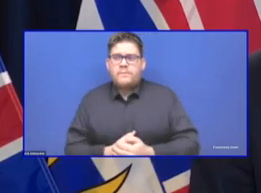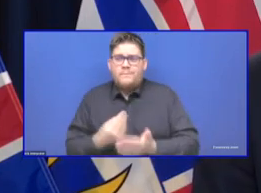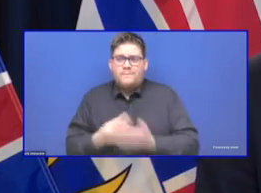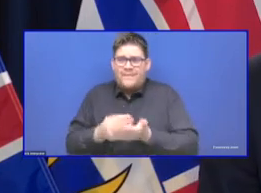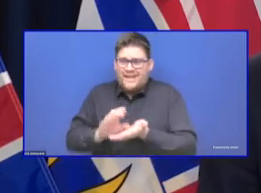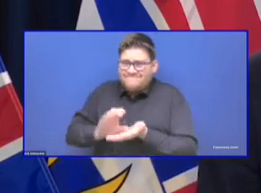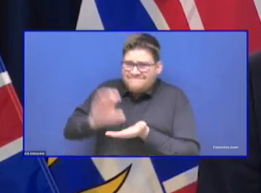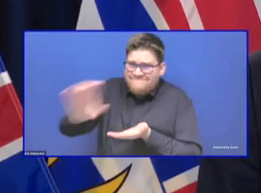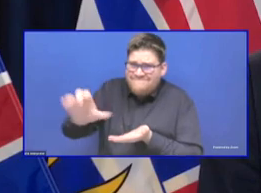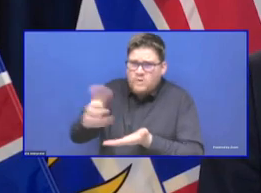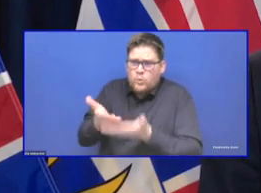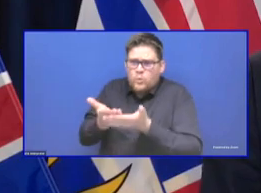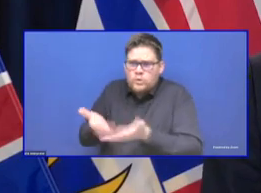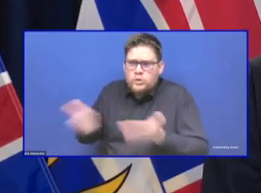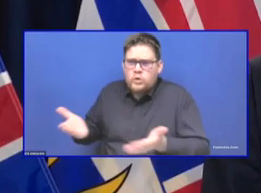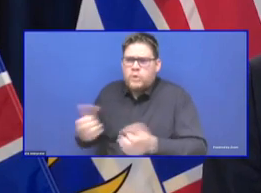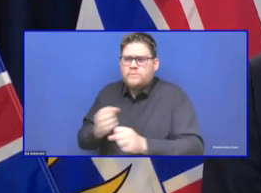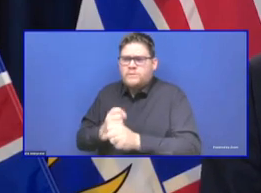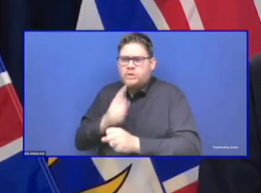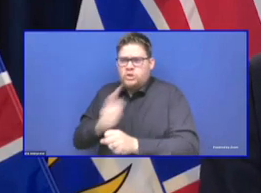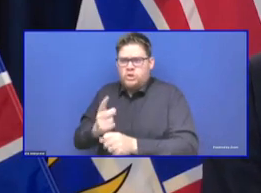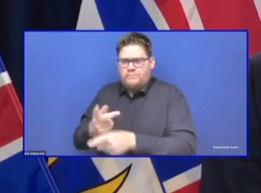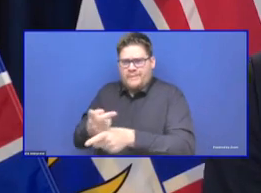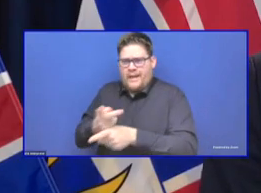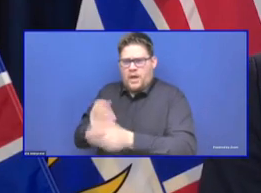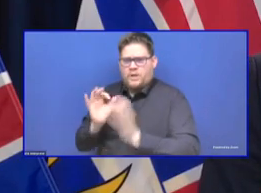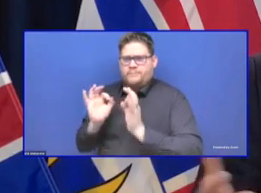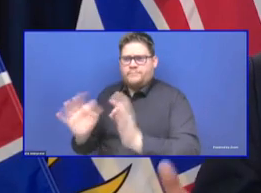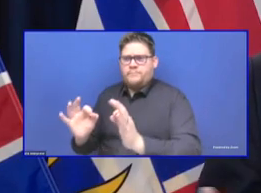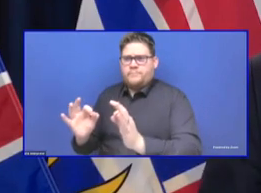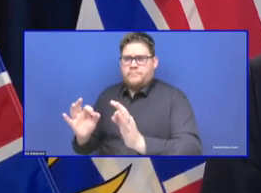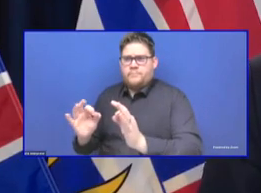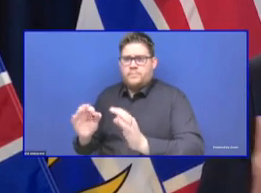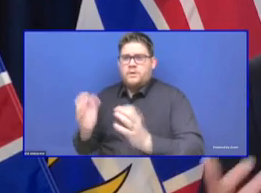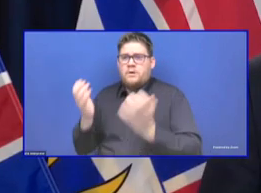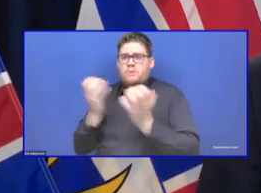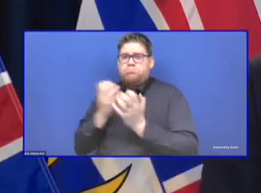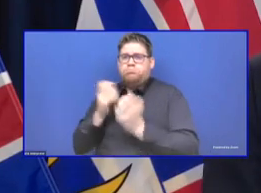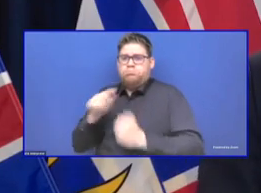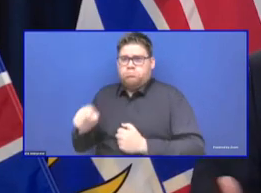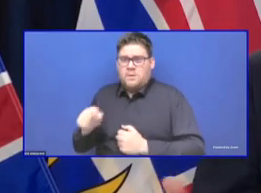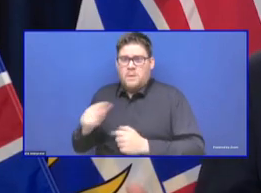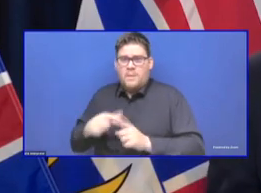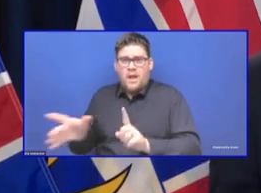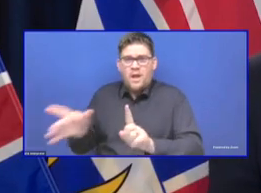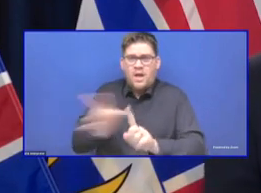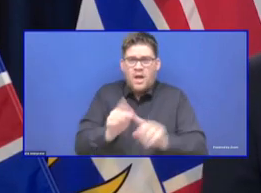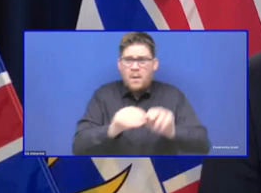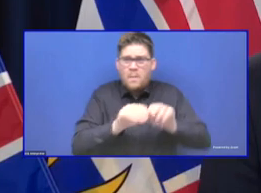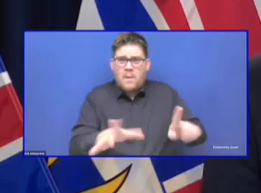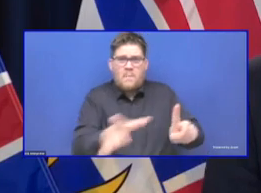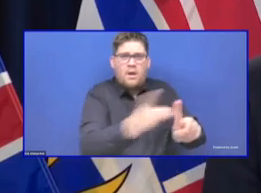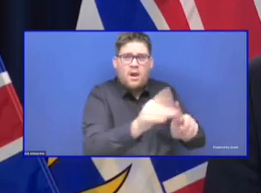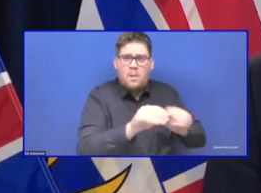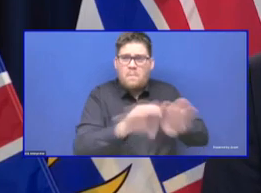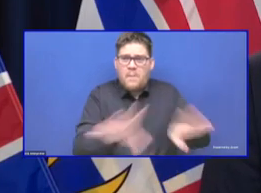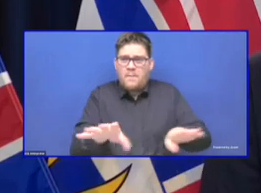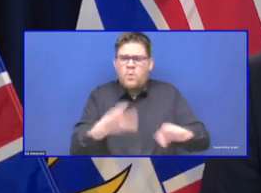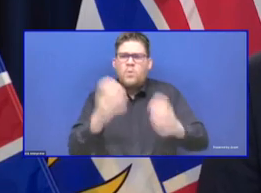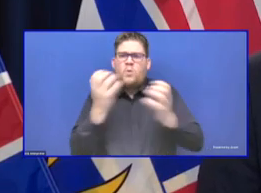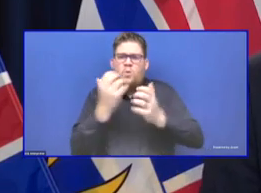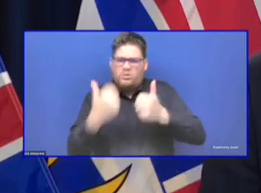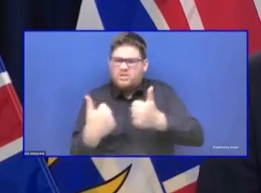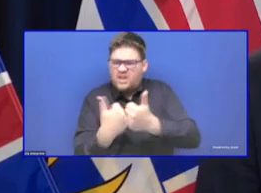care home faces an outbreak, and people are not able to come to work either because they're sick or because of their contacts, and that has a profound effect on